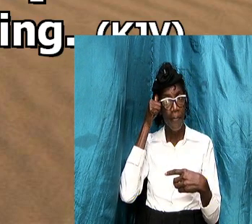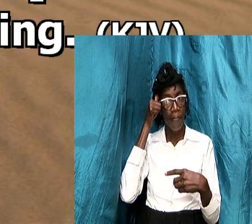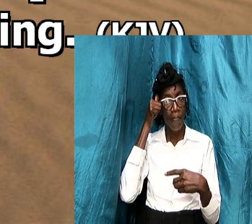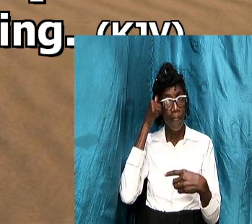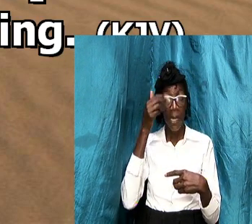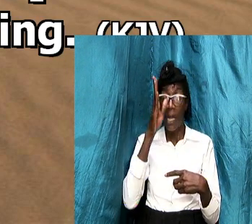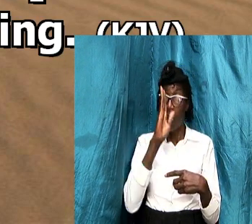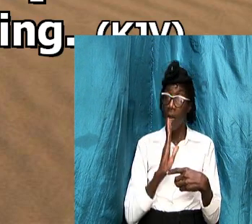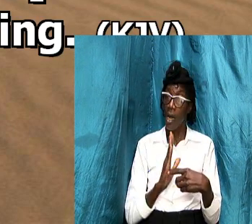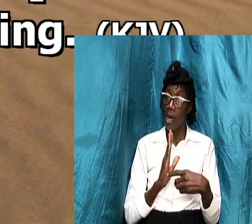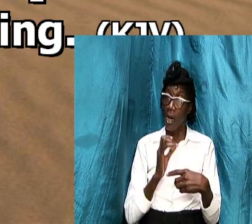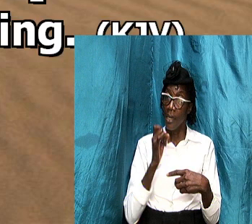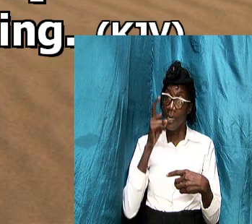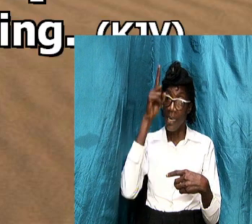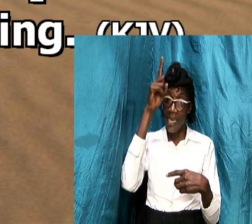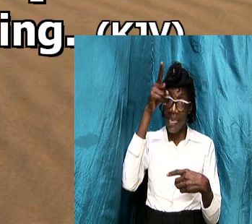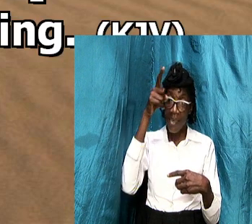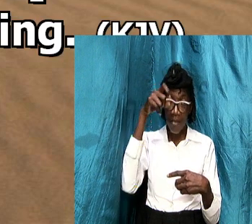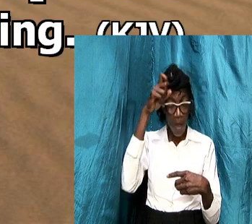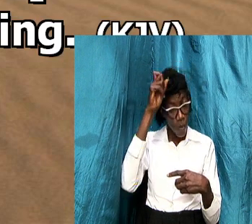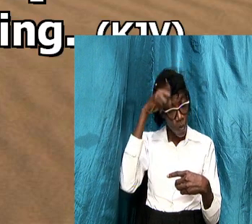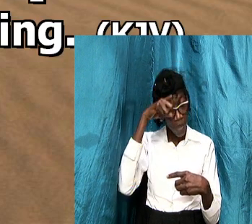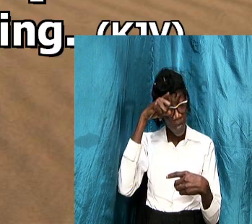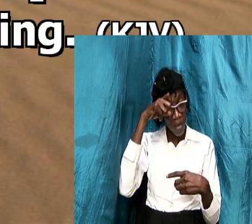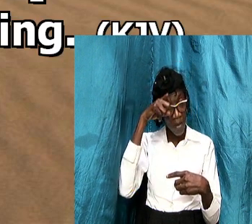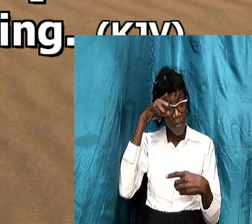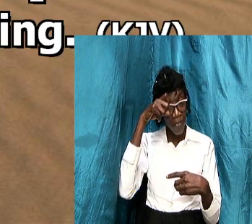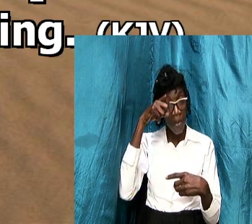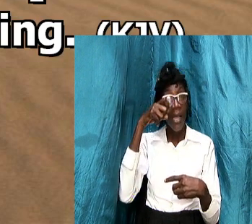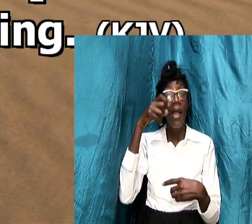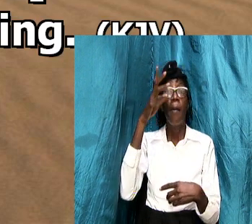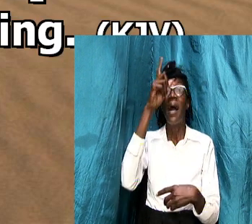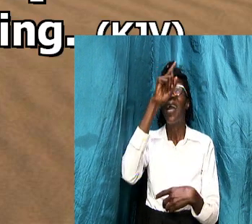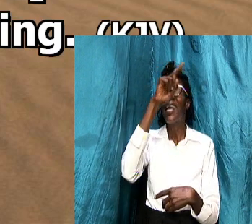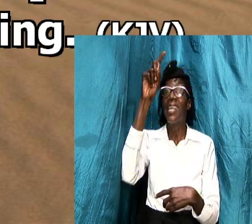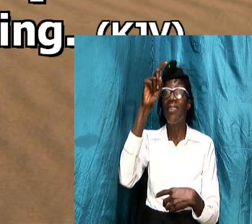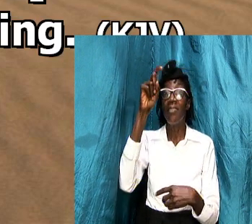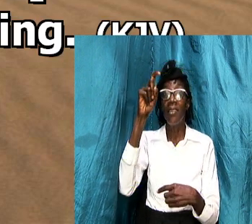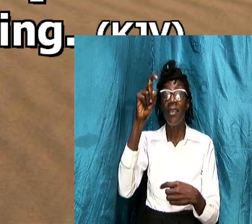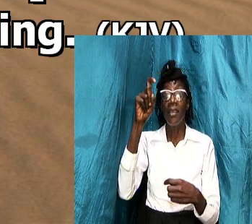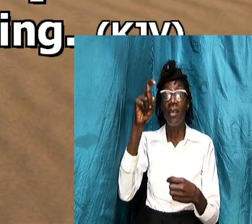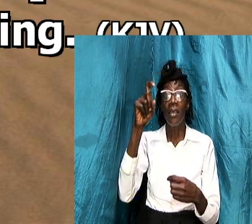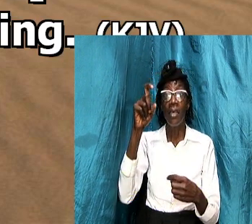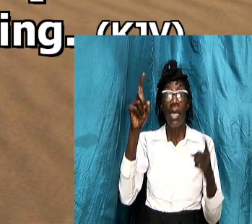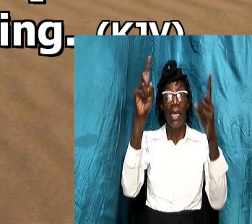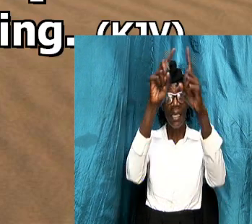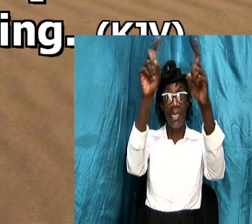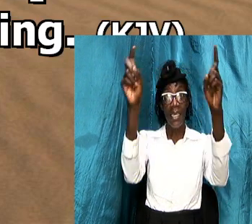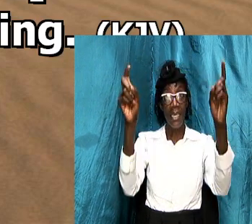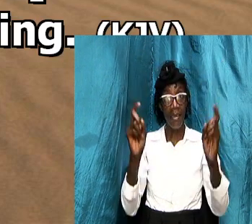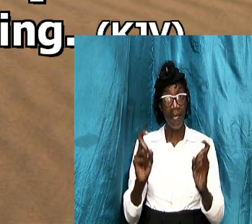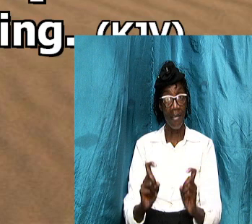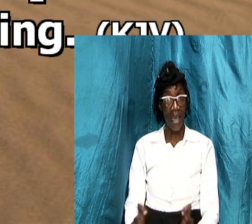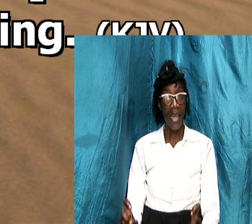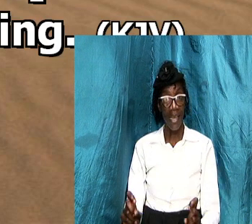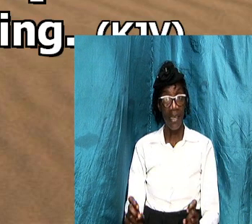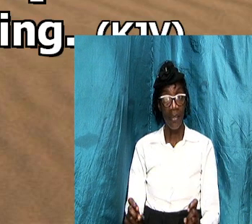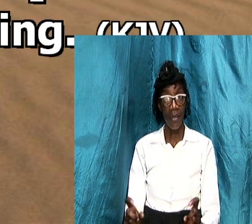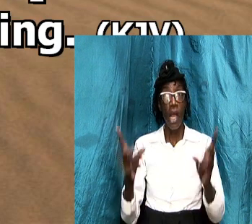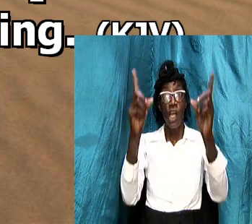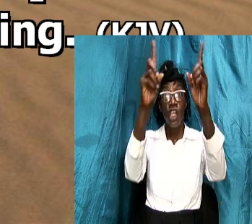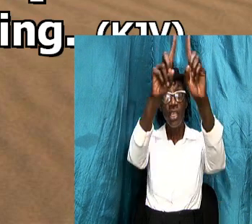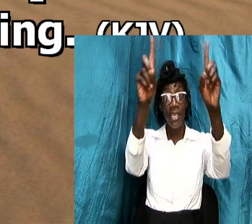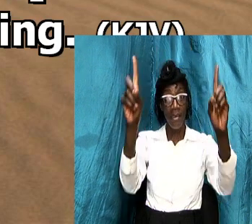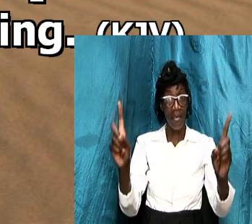god in his wisdom and by his design organized it so that the